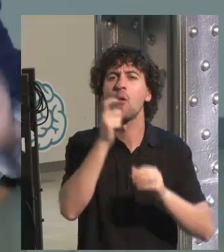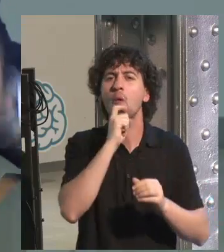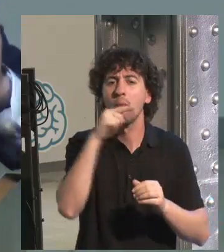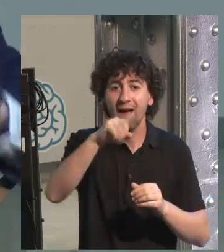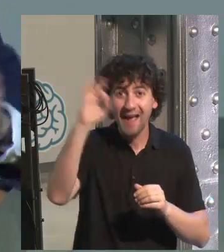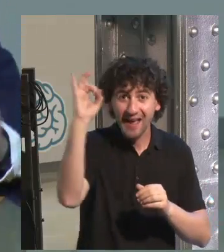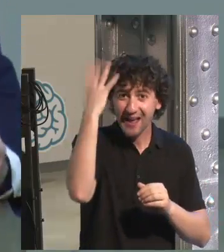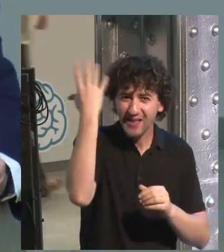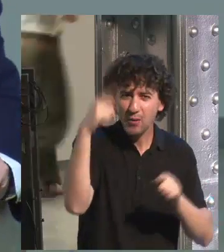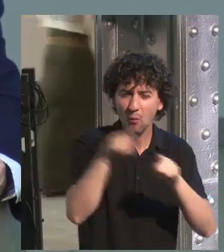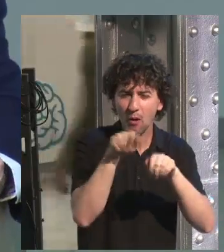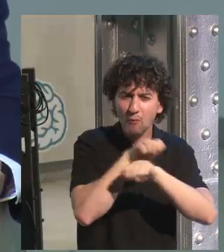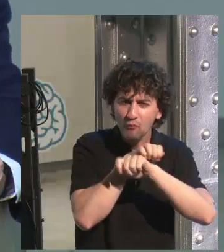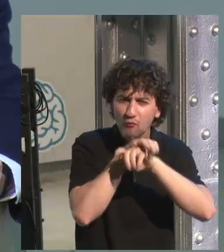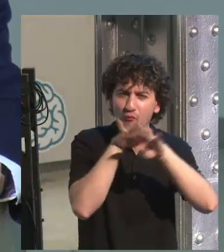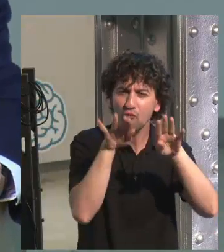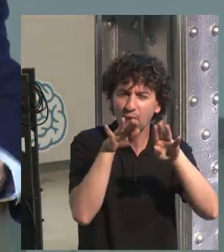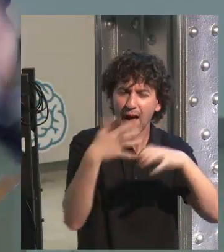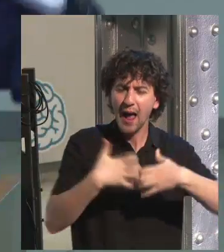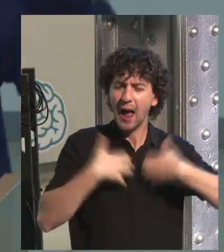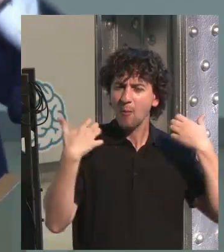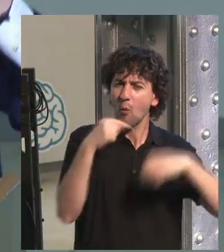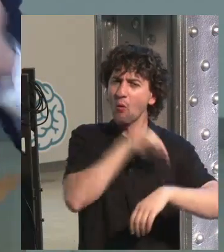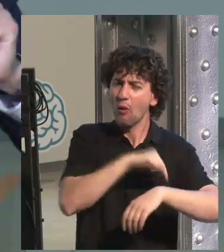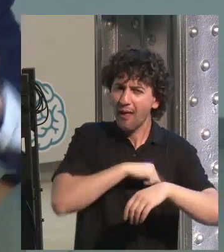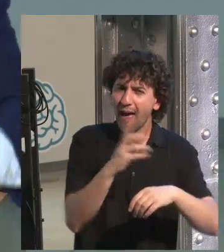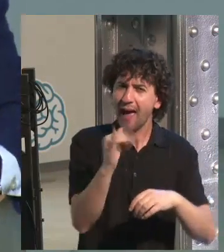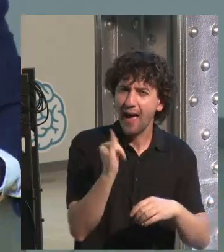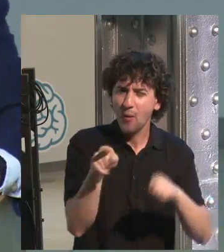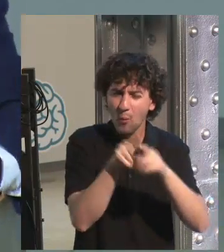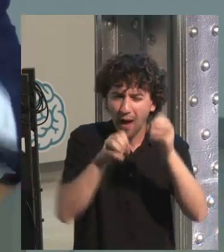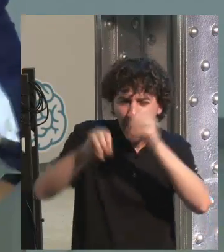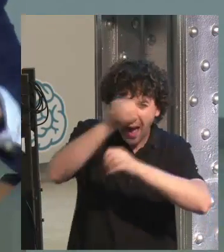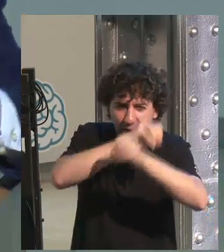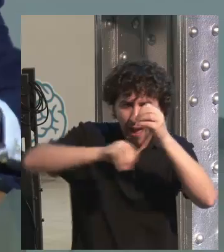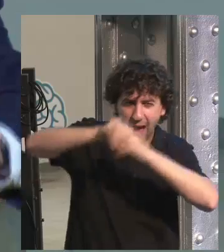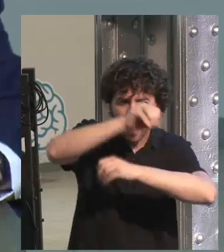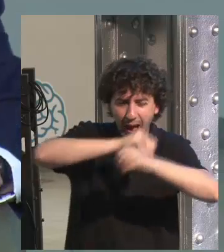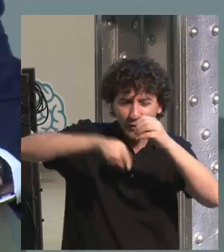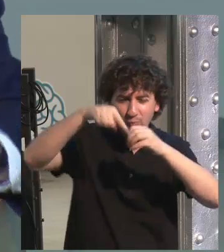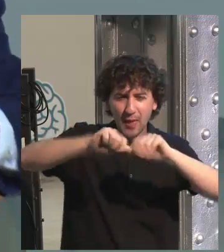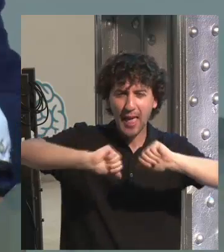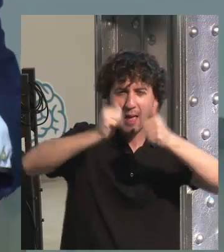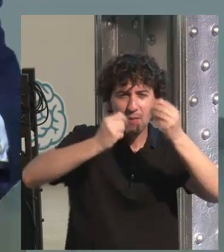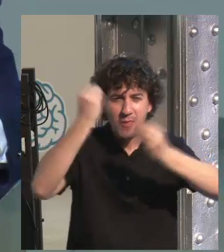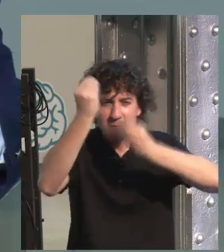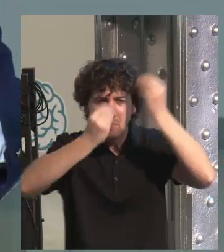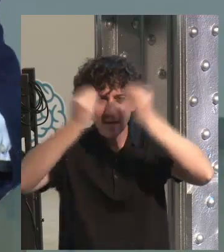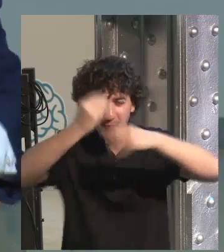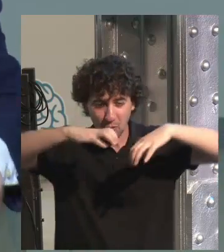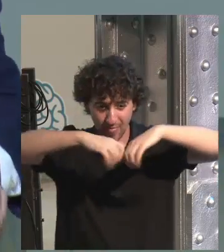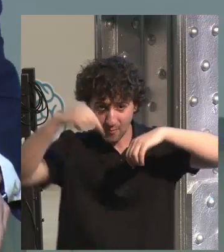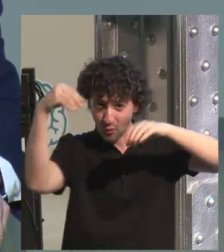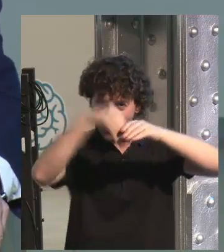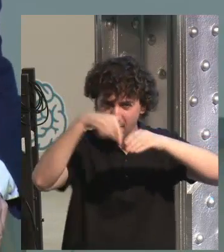brains. These abstract thoughts have an emotional impregnation. These atoms of